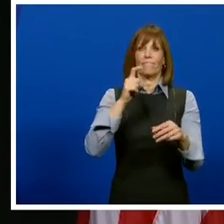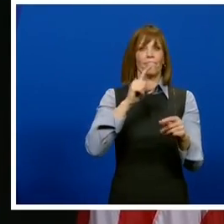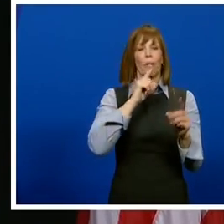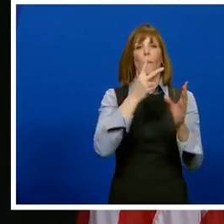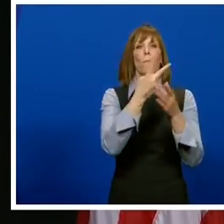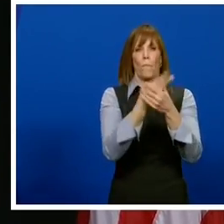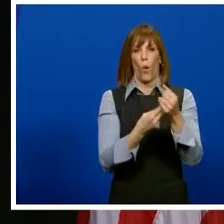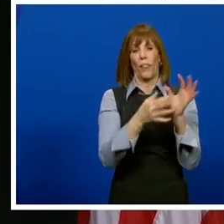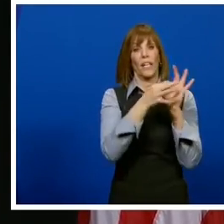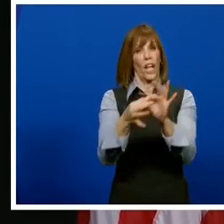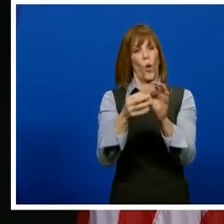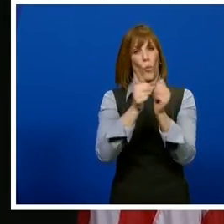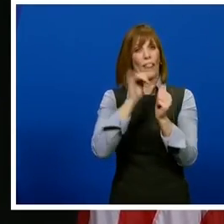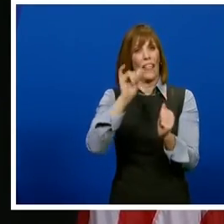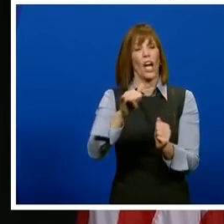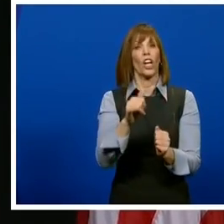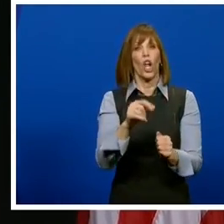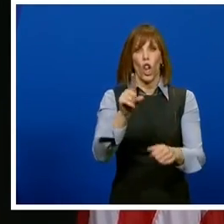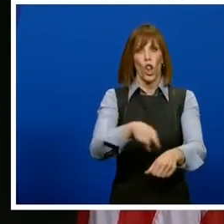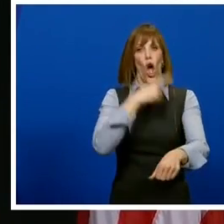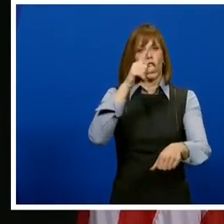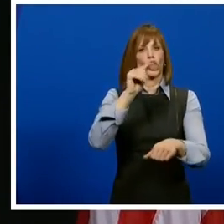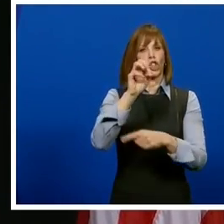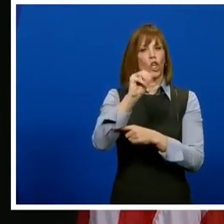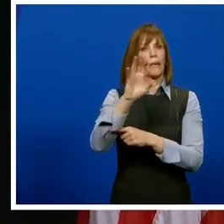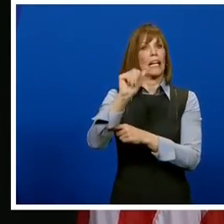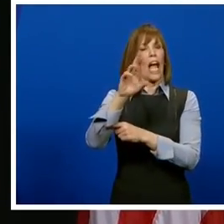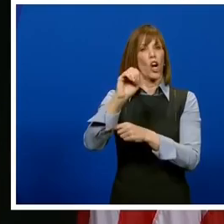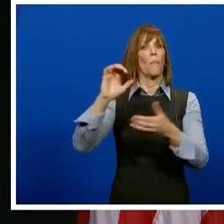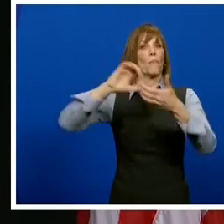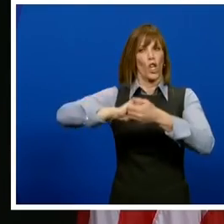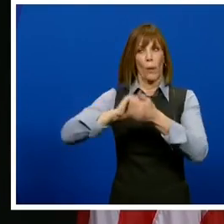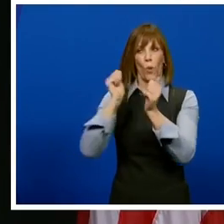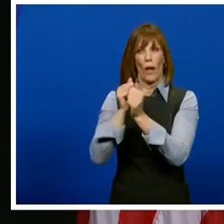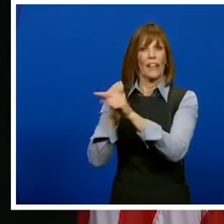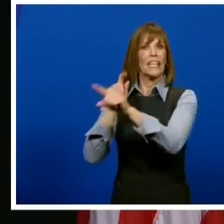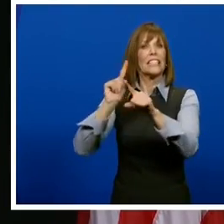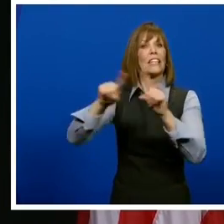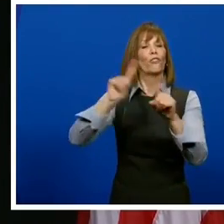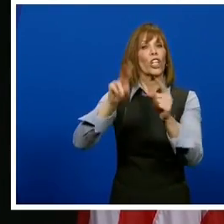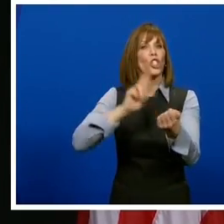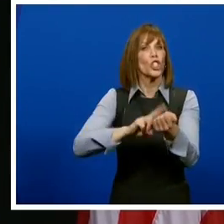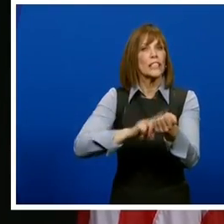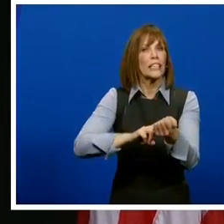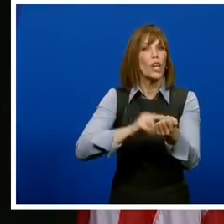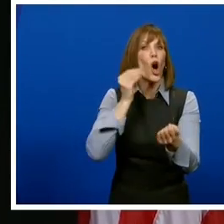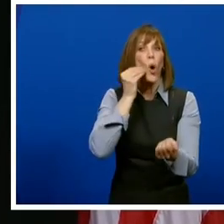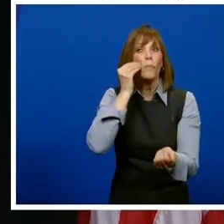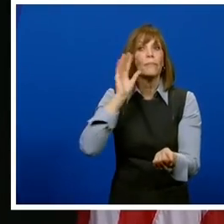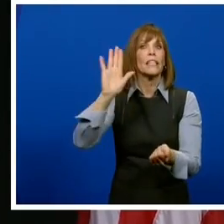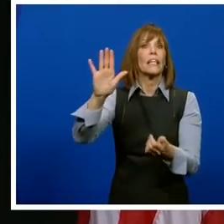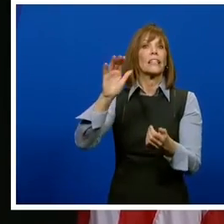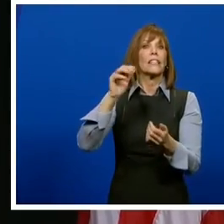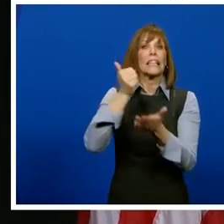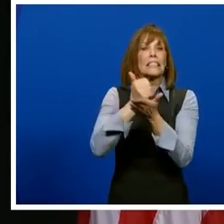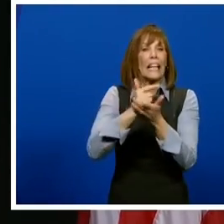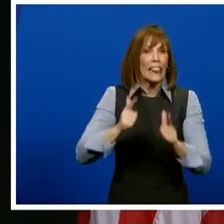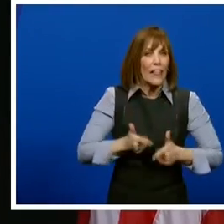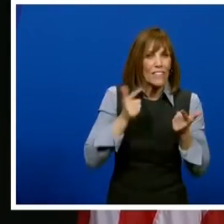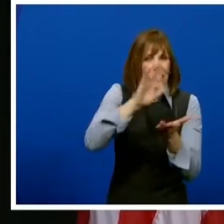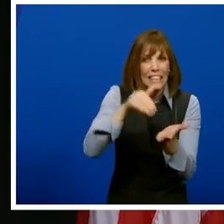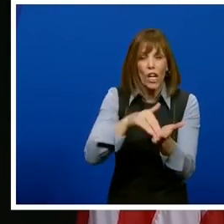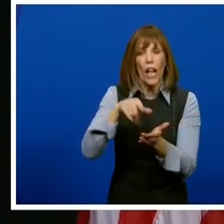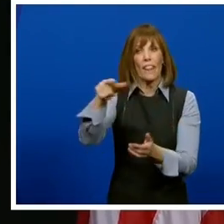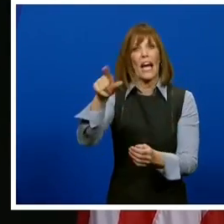has been tied, once again, to the long-term care partnership. And in updating their file, that file failed. And so